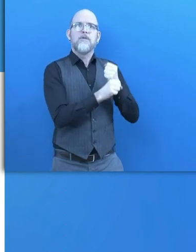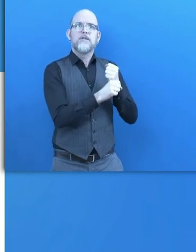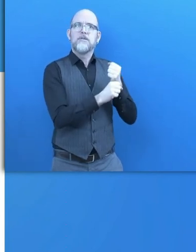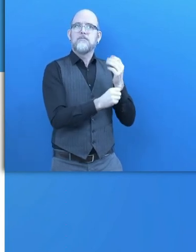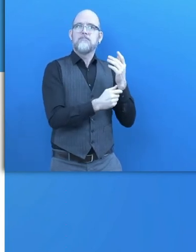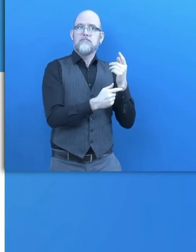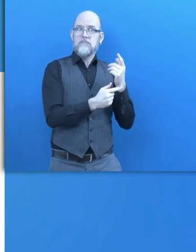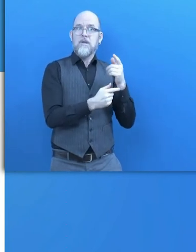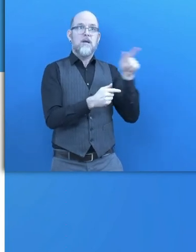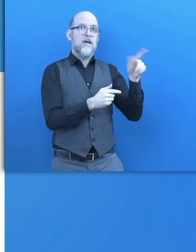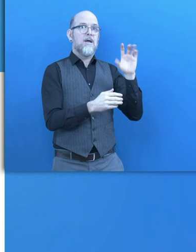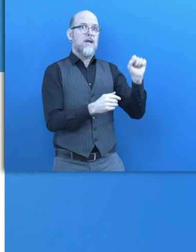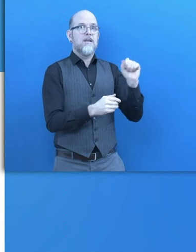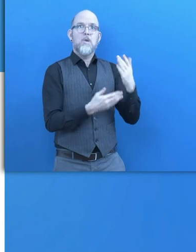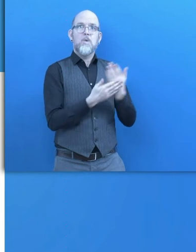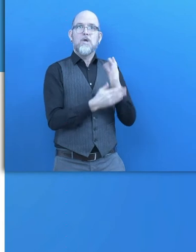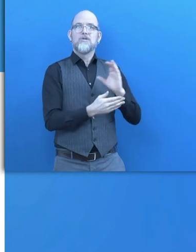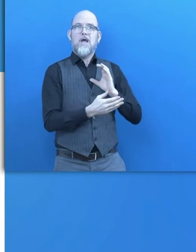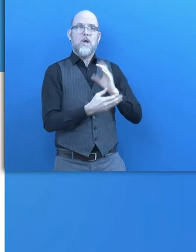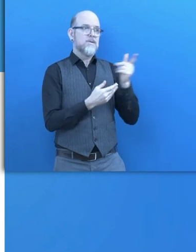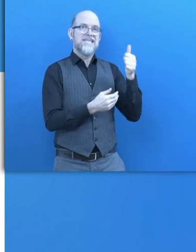to develop new business models.